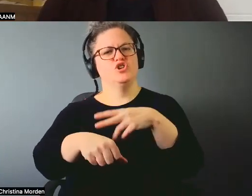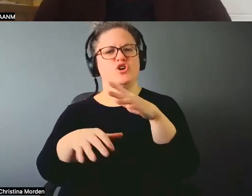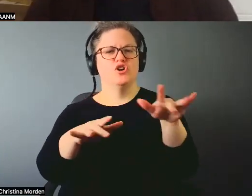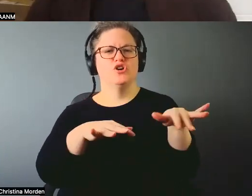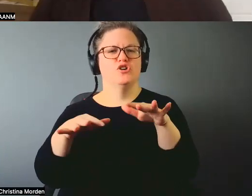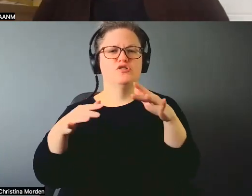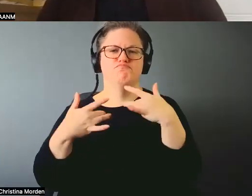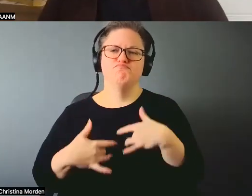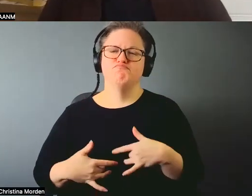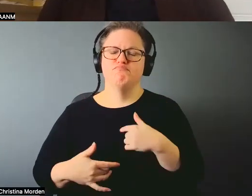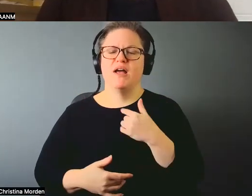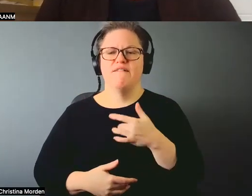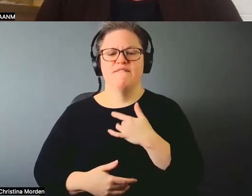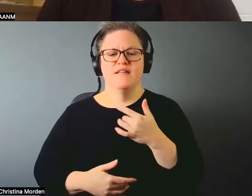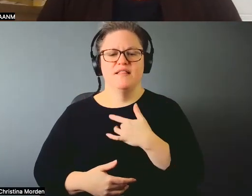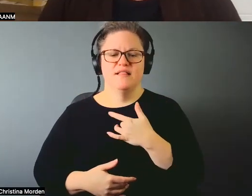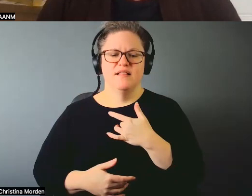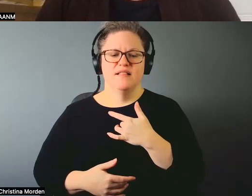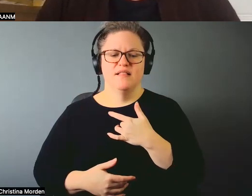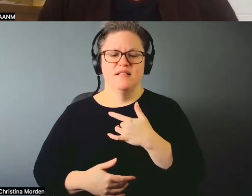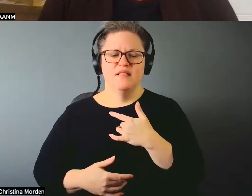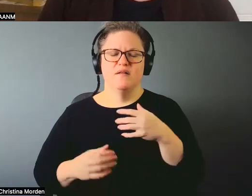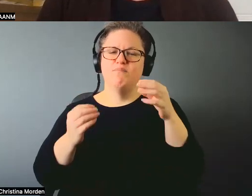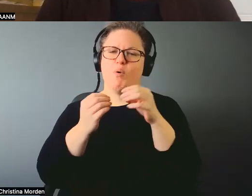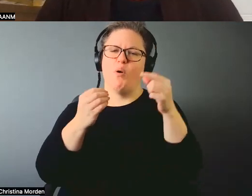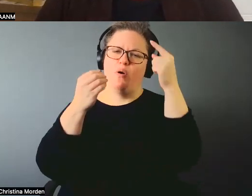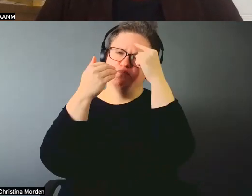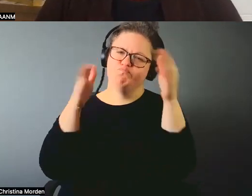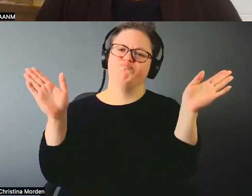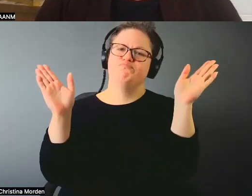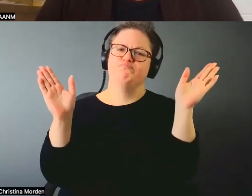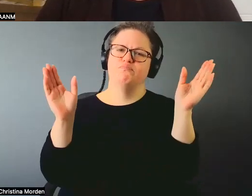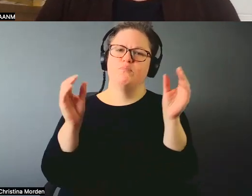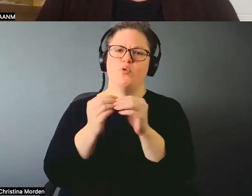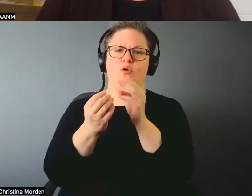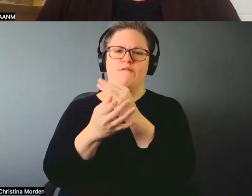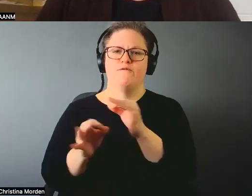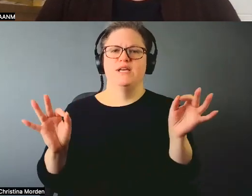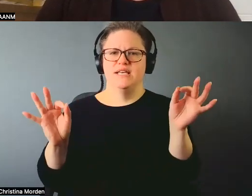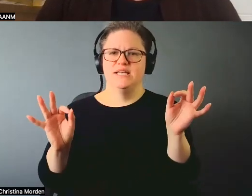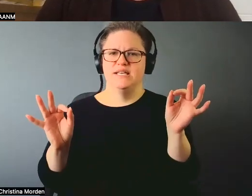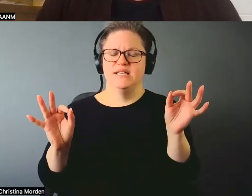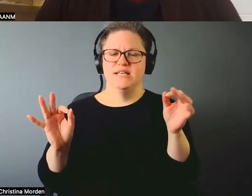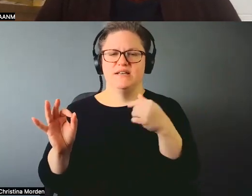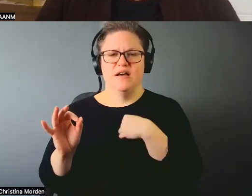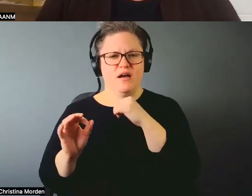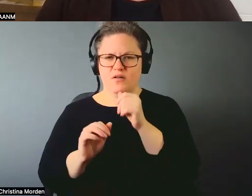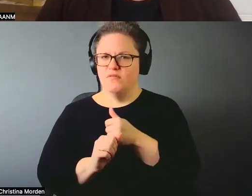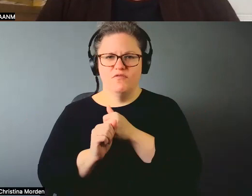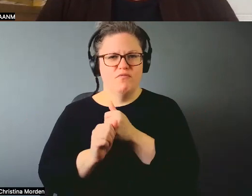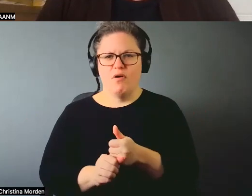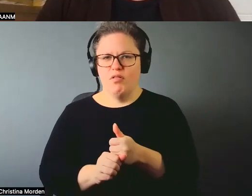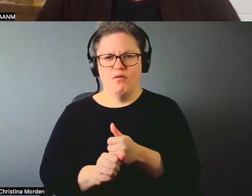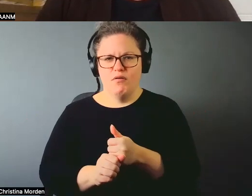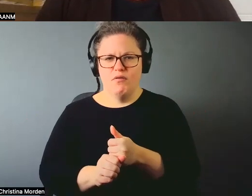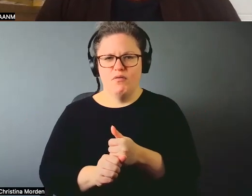has freed me from the prescribed dictated demands of, you